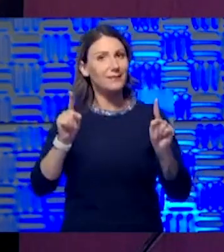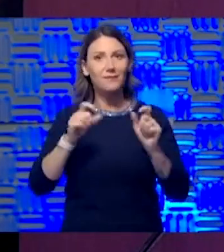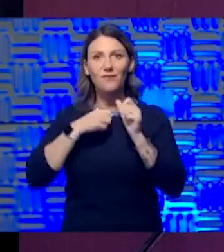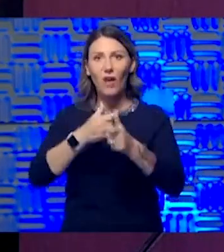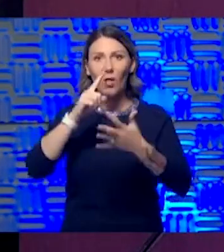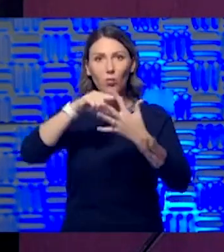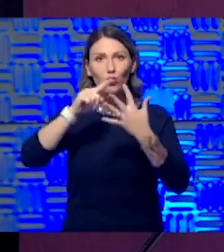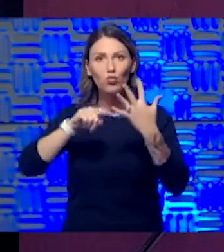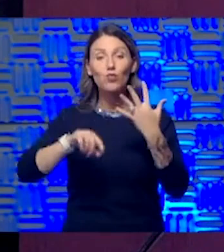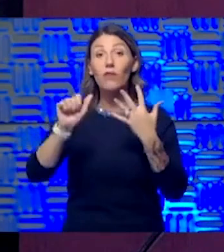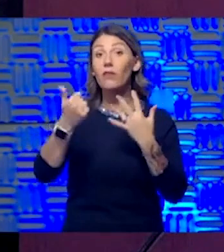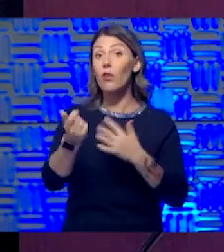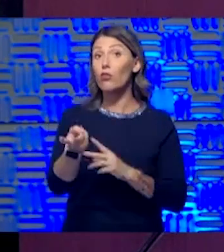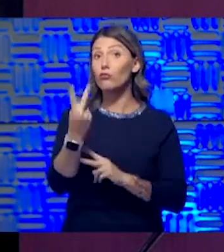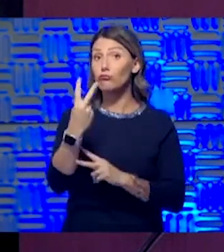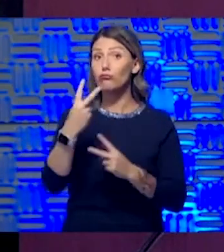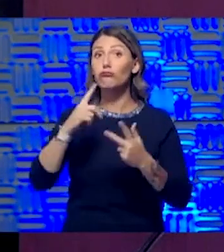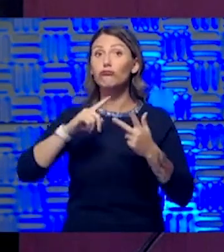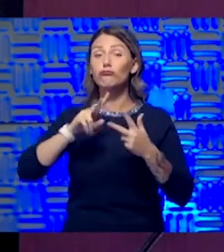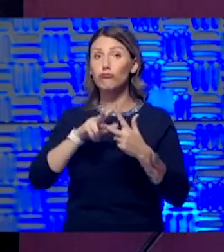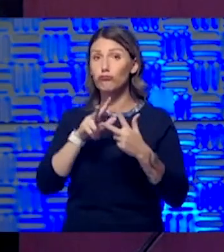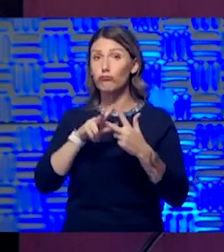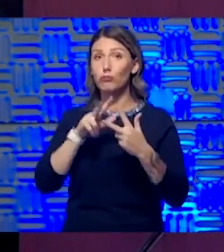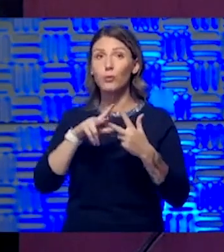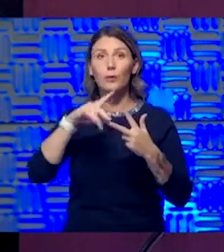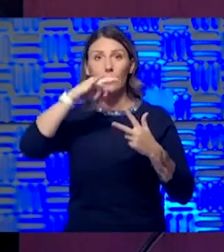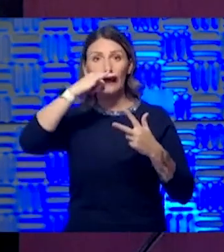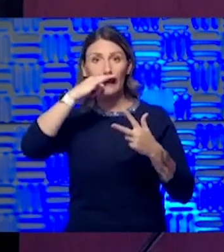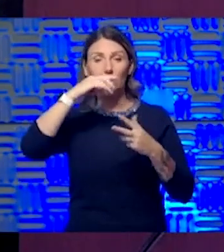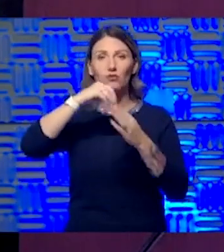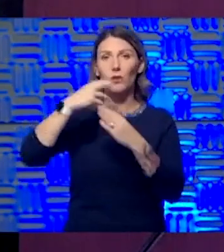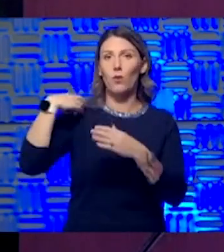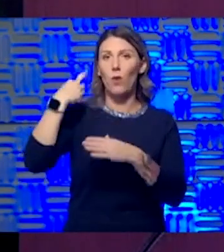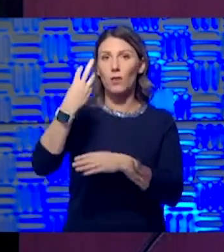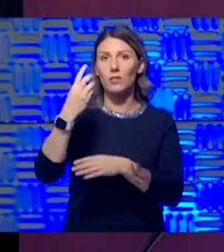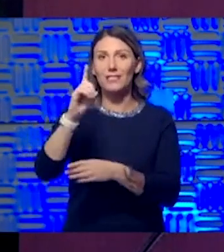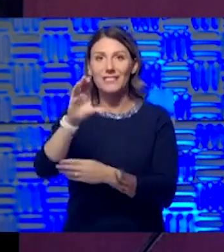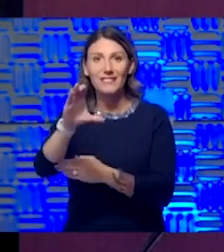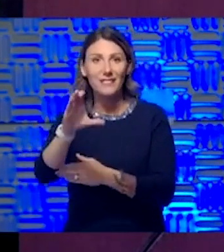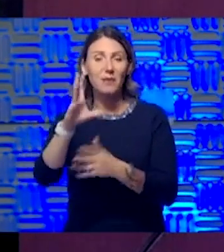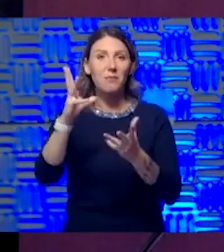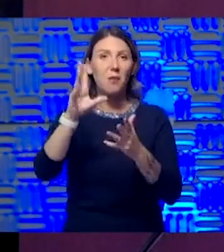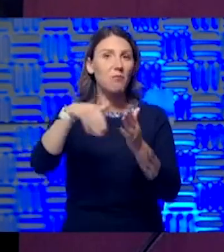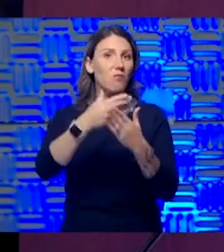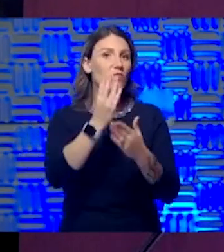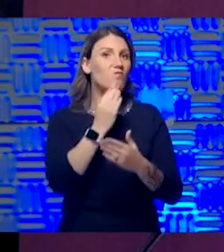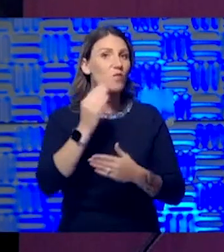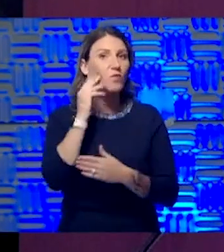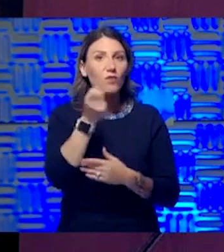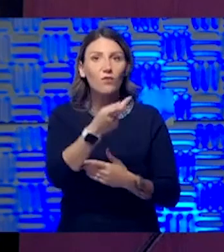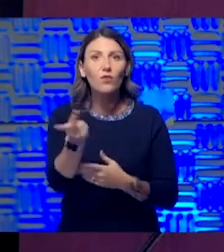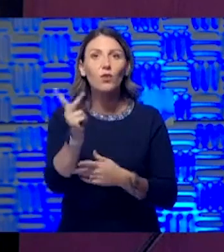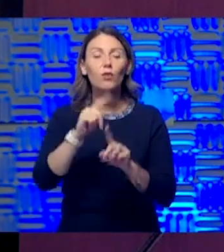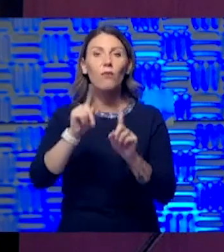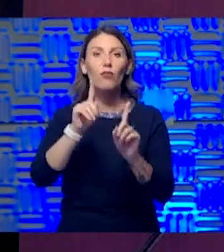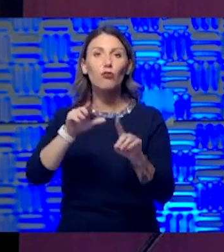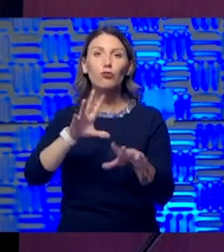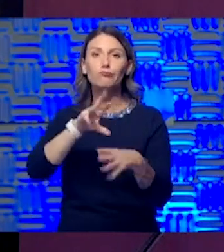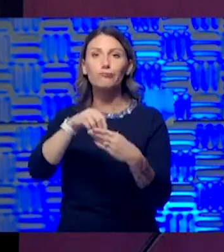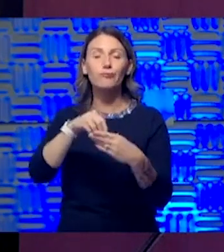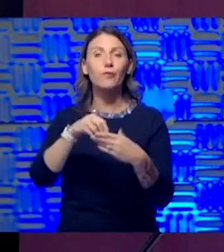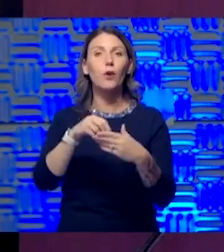Our other two children are actually in Washington, D.C. They may be coming home for a few, but they're engaged in occupations that